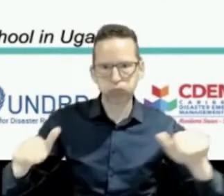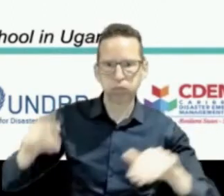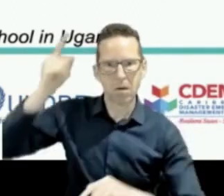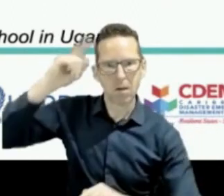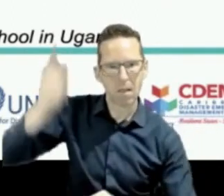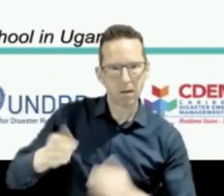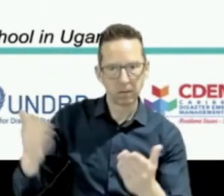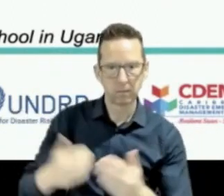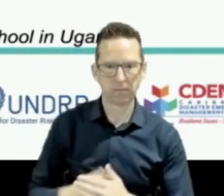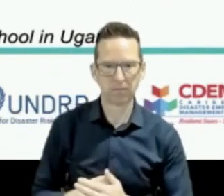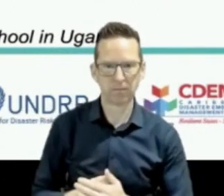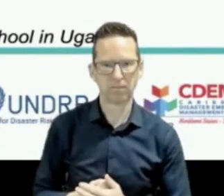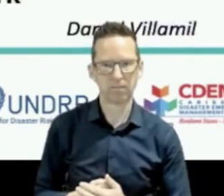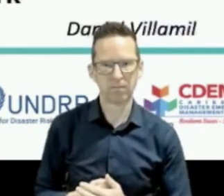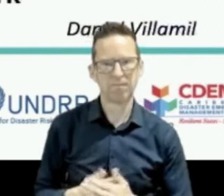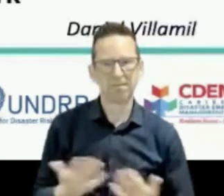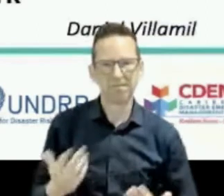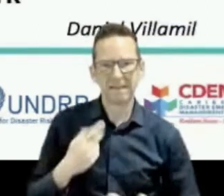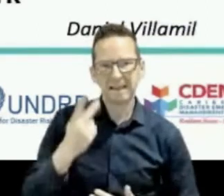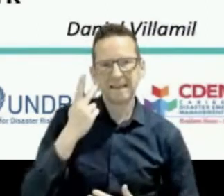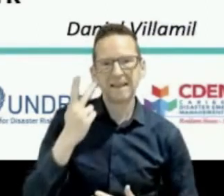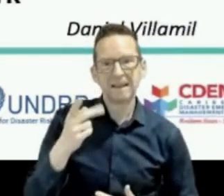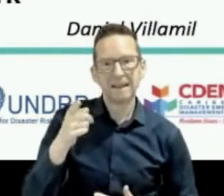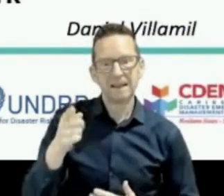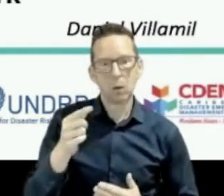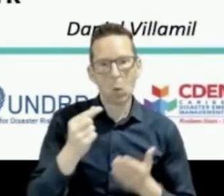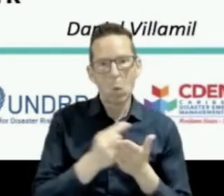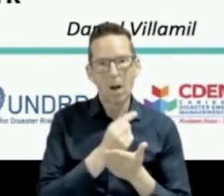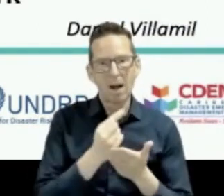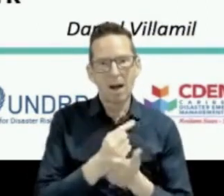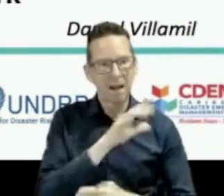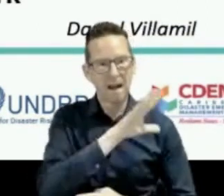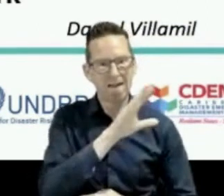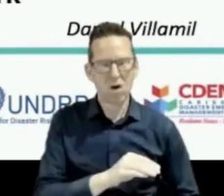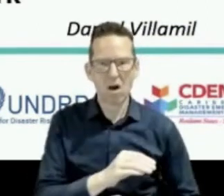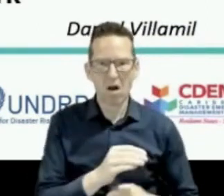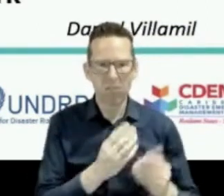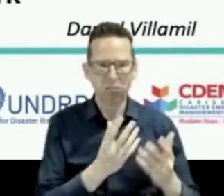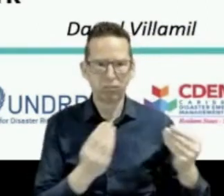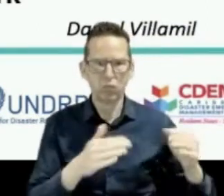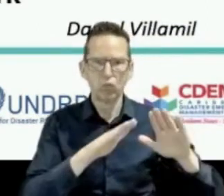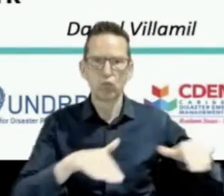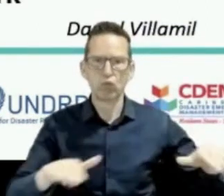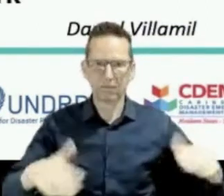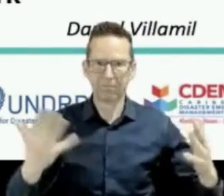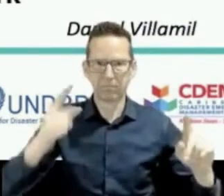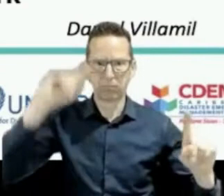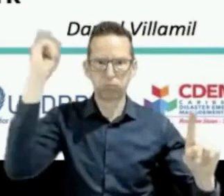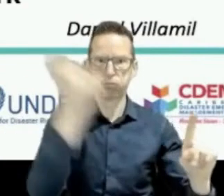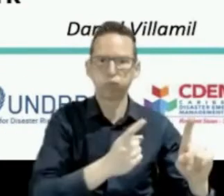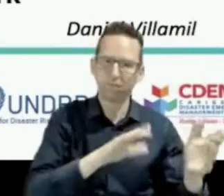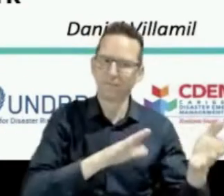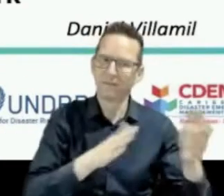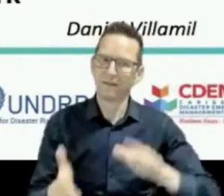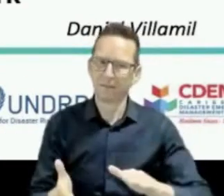at a primary school in Uganda. So lightning preparedness and protection measures can be taken with primarily